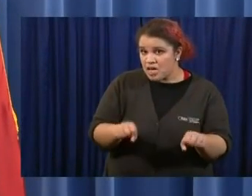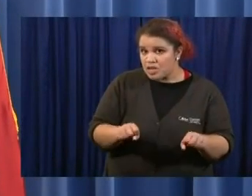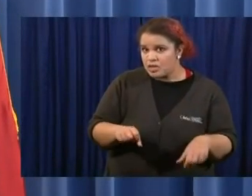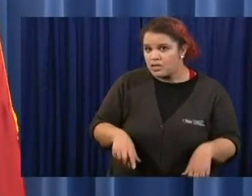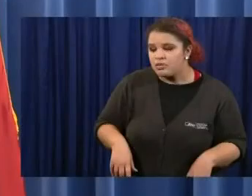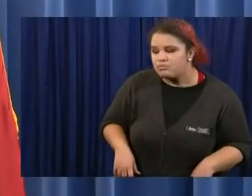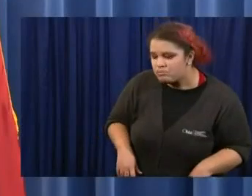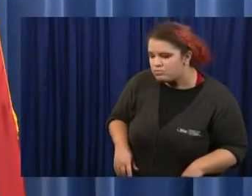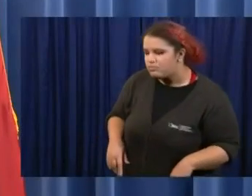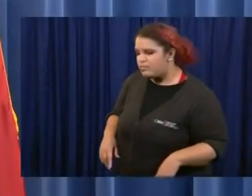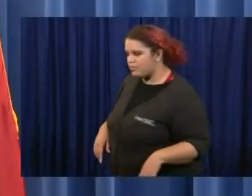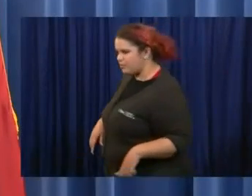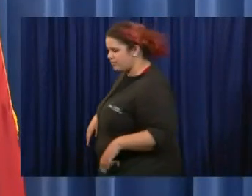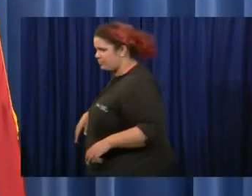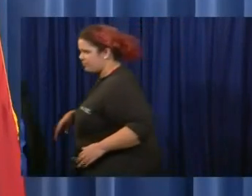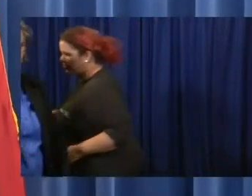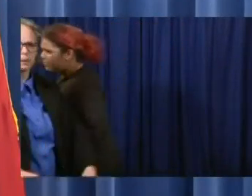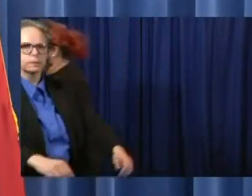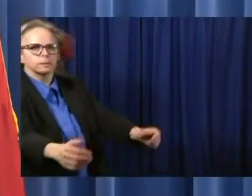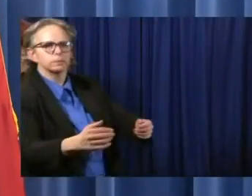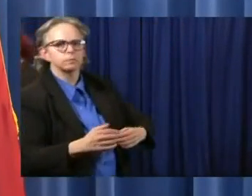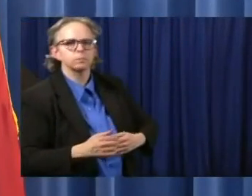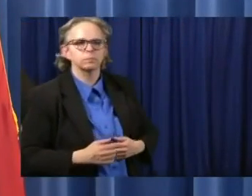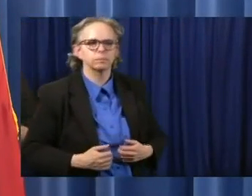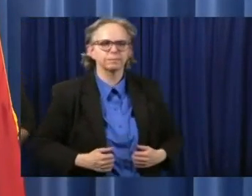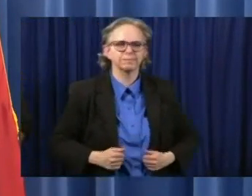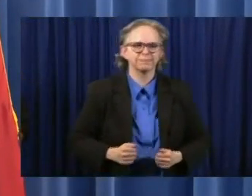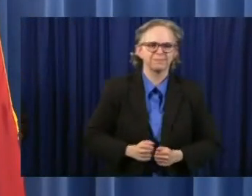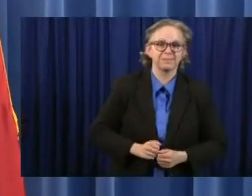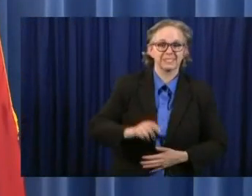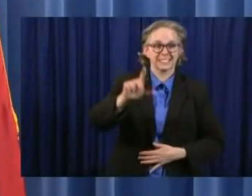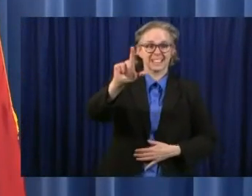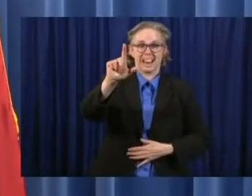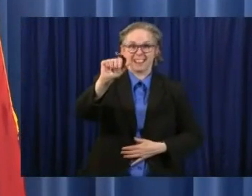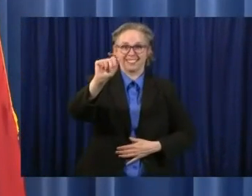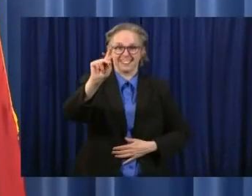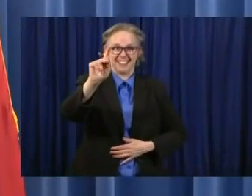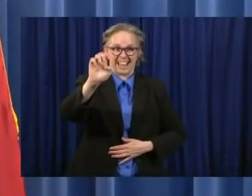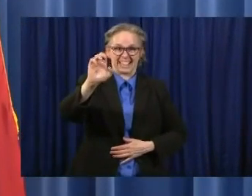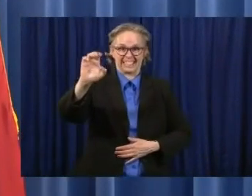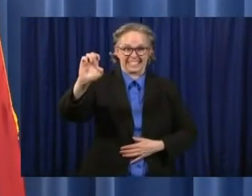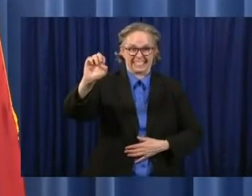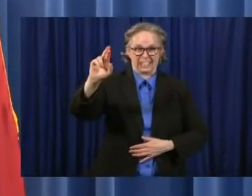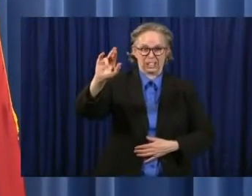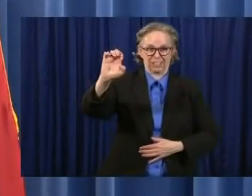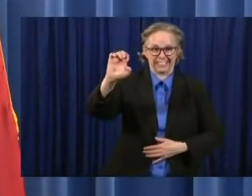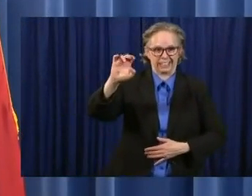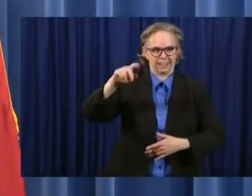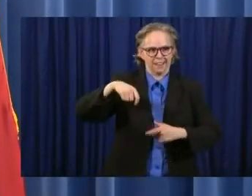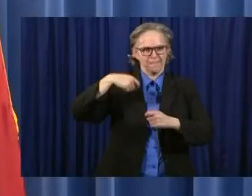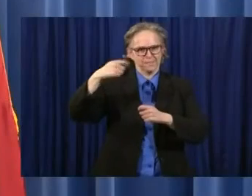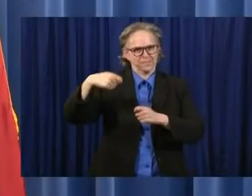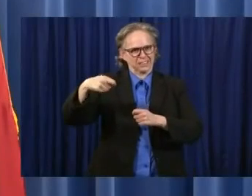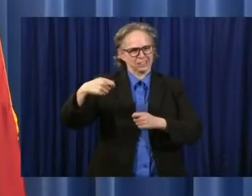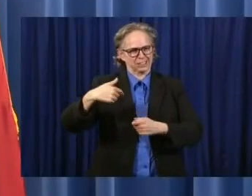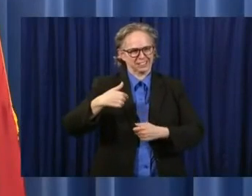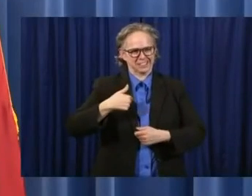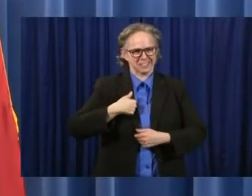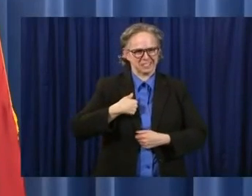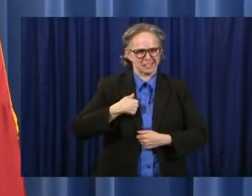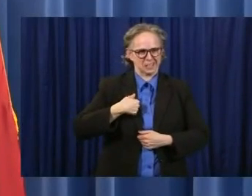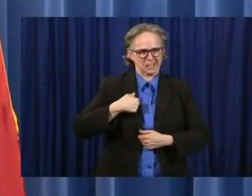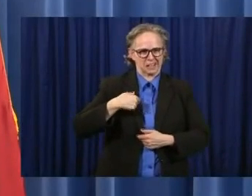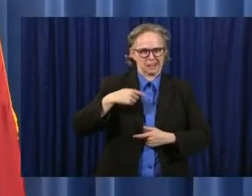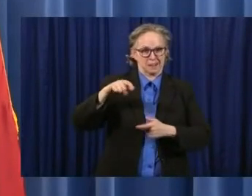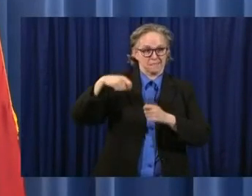I'll turn to the Lake Erie fishermen. I fancy myself a fisherman. John is probably more of a Lake Erie